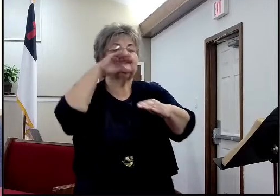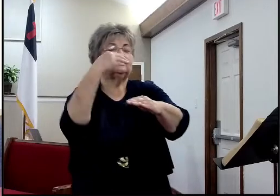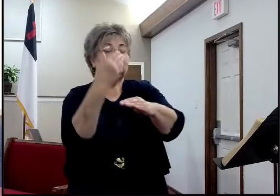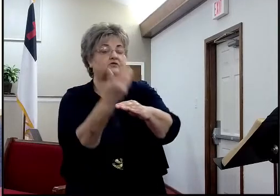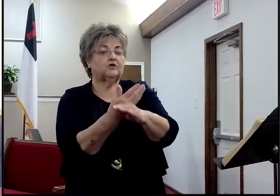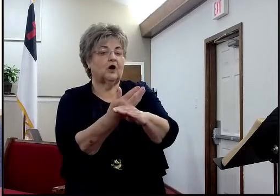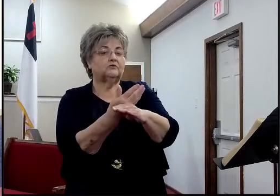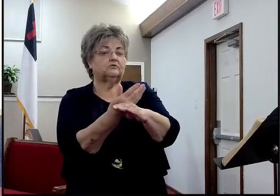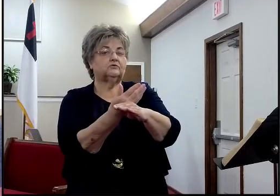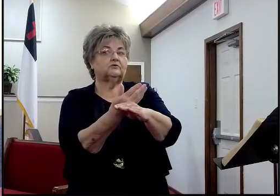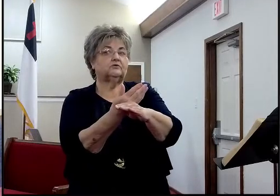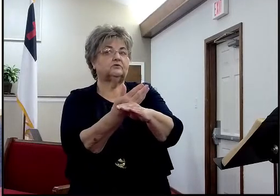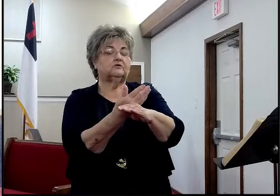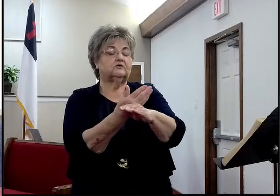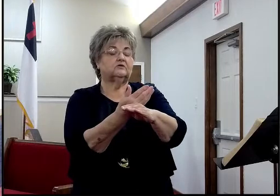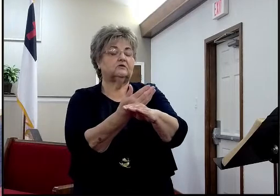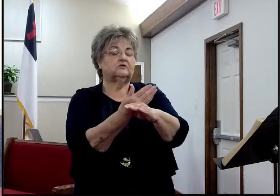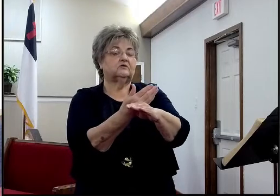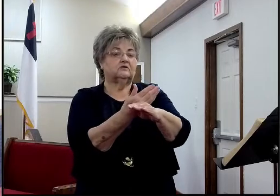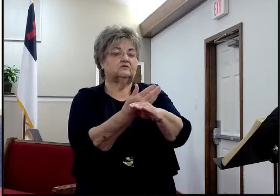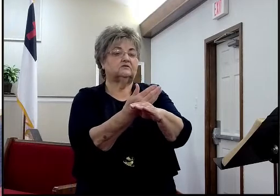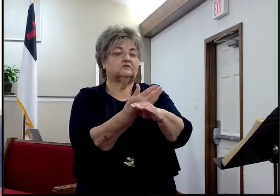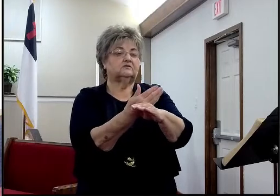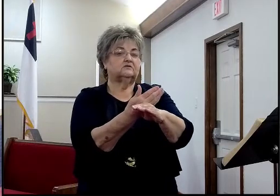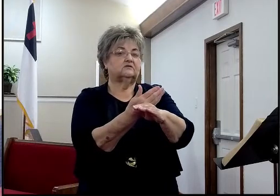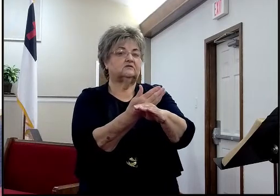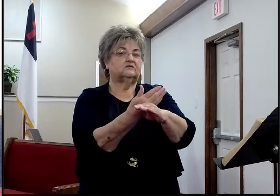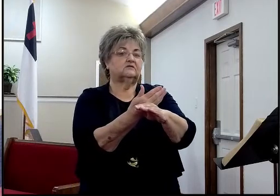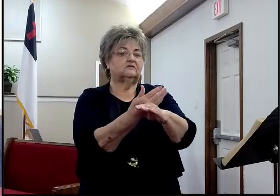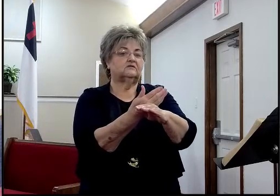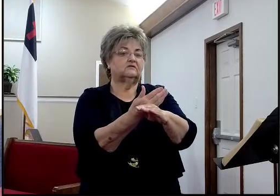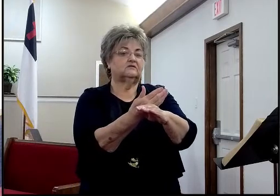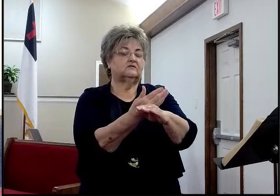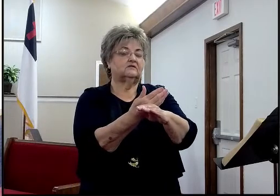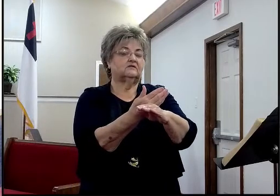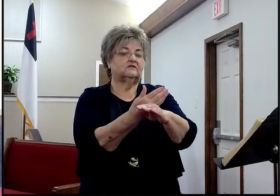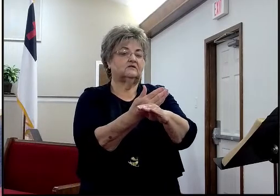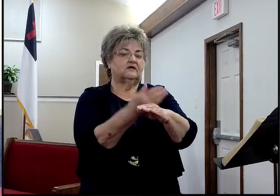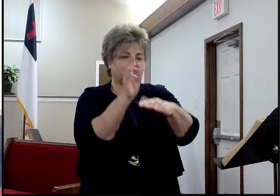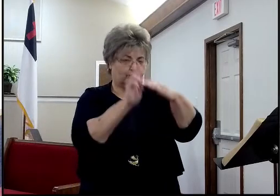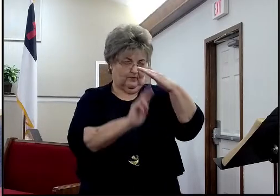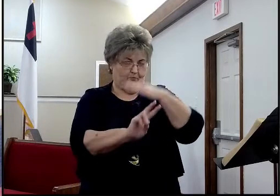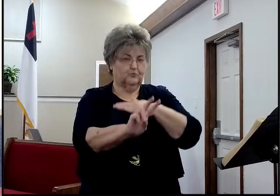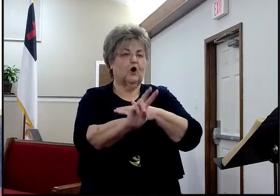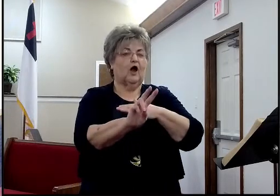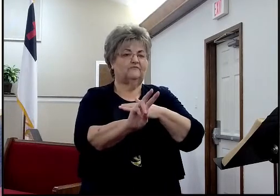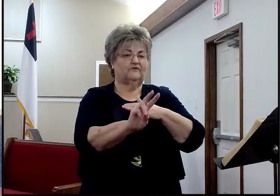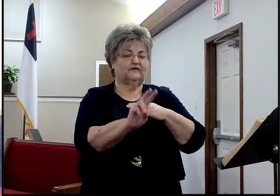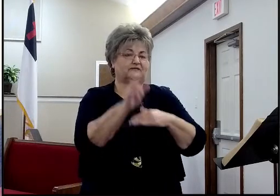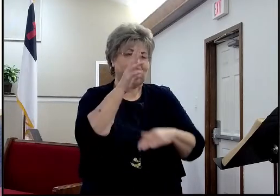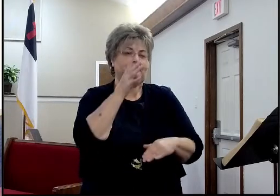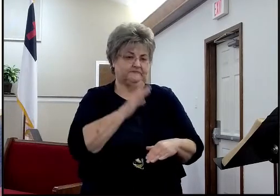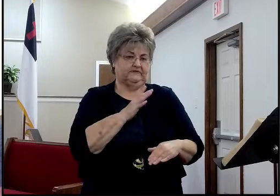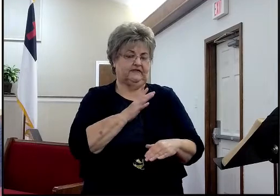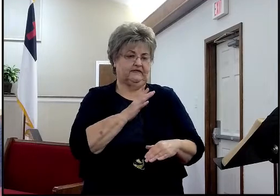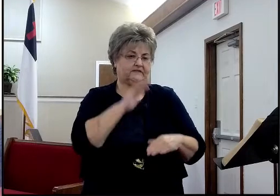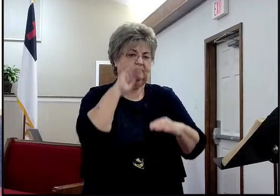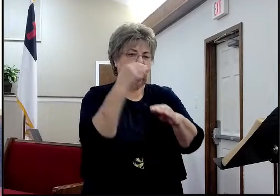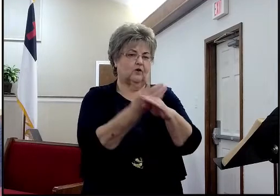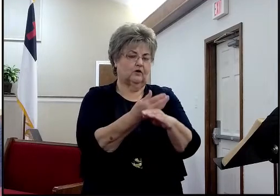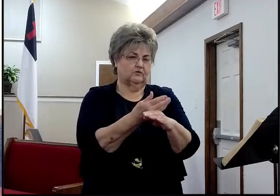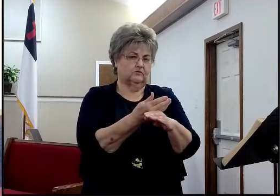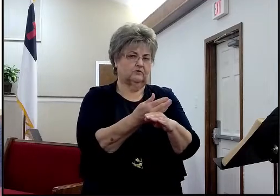did I tell you what, chapter 236, so one Anna, prophetess of, a prophetess, the daughter of Penelial,